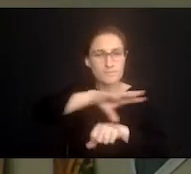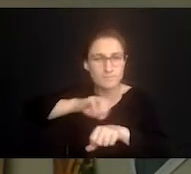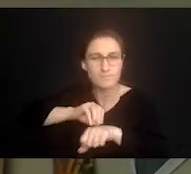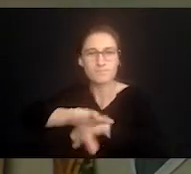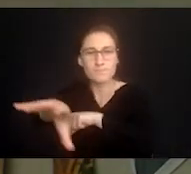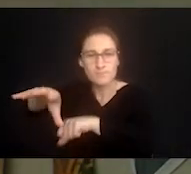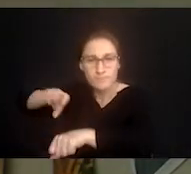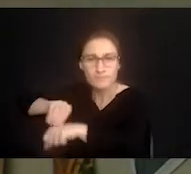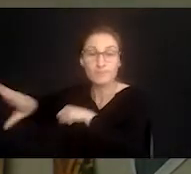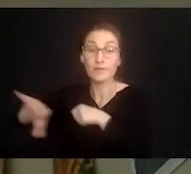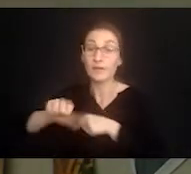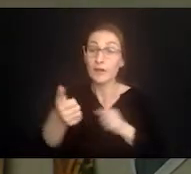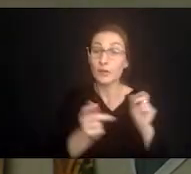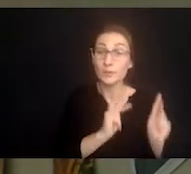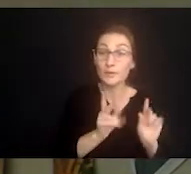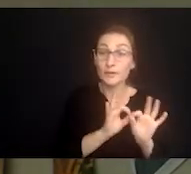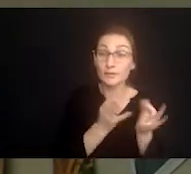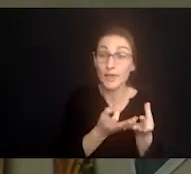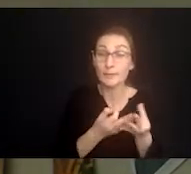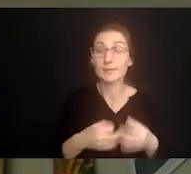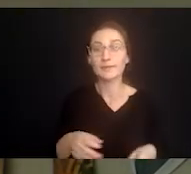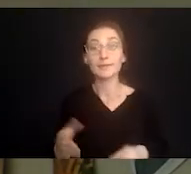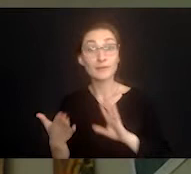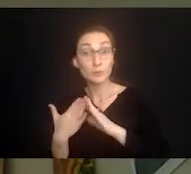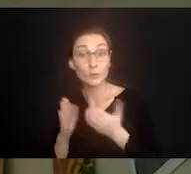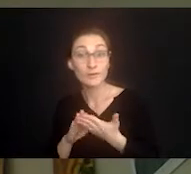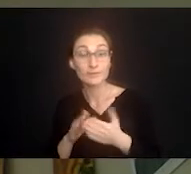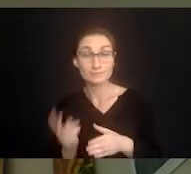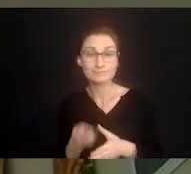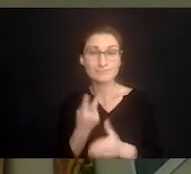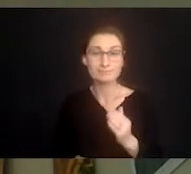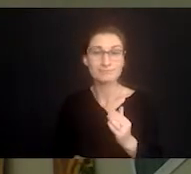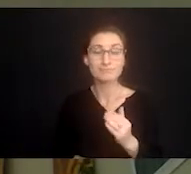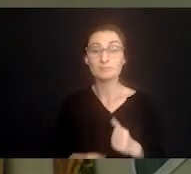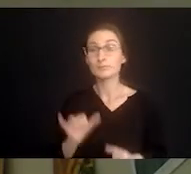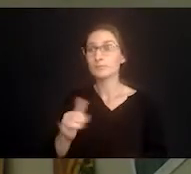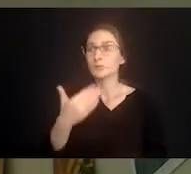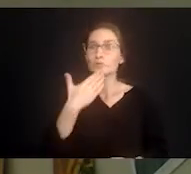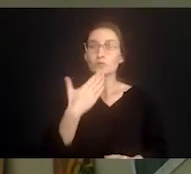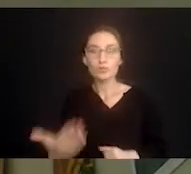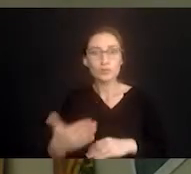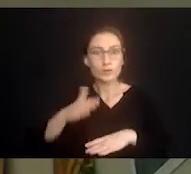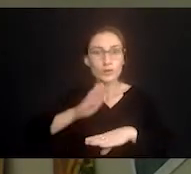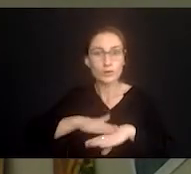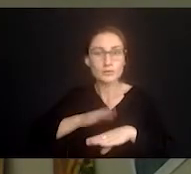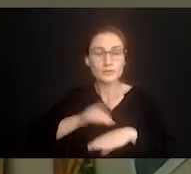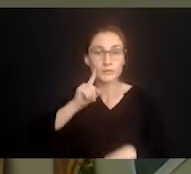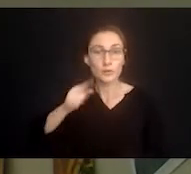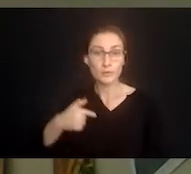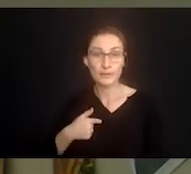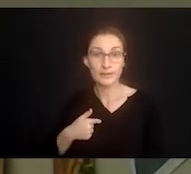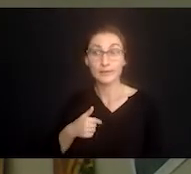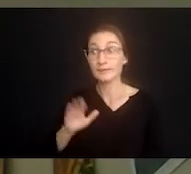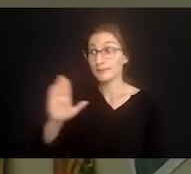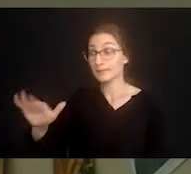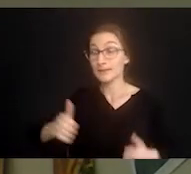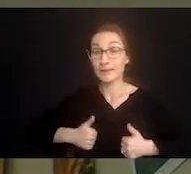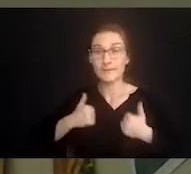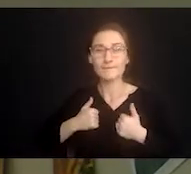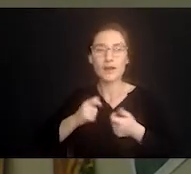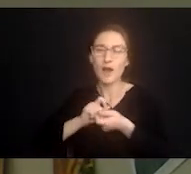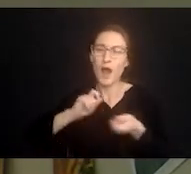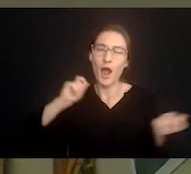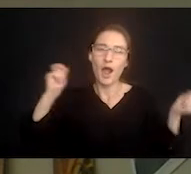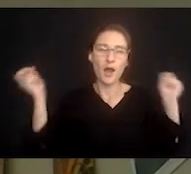overflowed to others in his family and in his community. That story is a really good caution for me. Esau and Jacob's lives changed